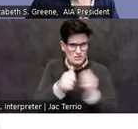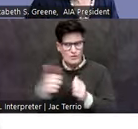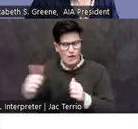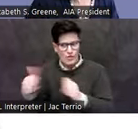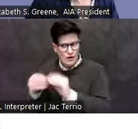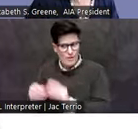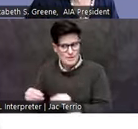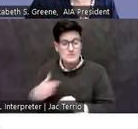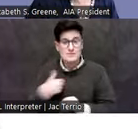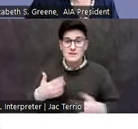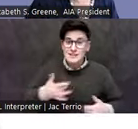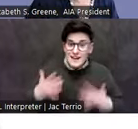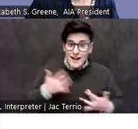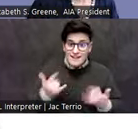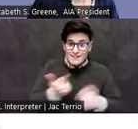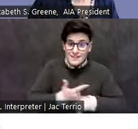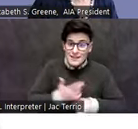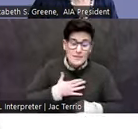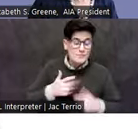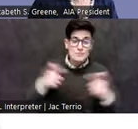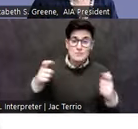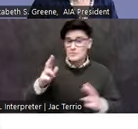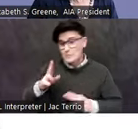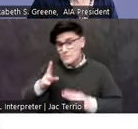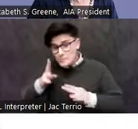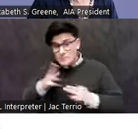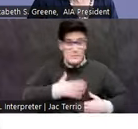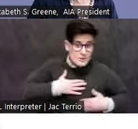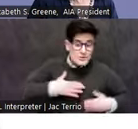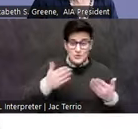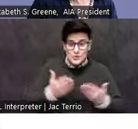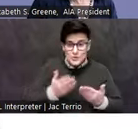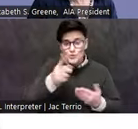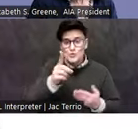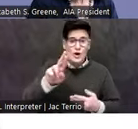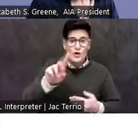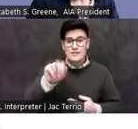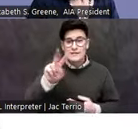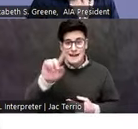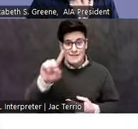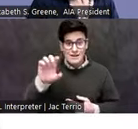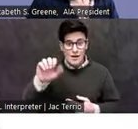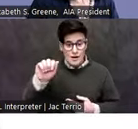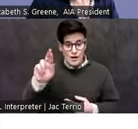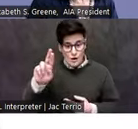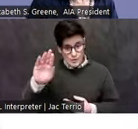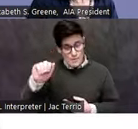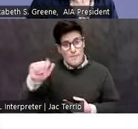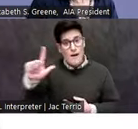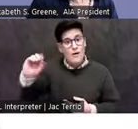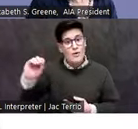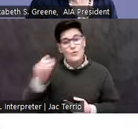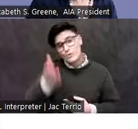and it's my great pleasure and honor to introduce you all to Dr. David Carballo. David Carballo is